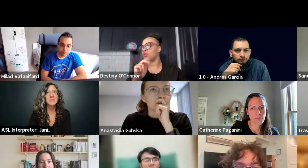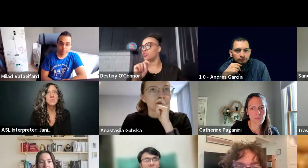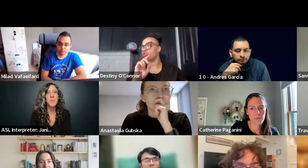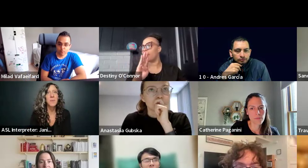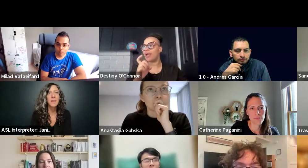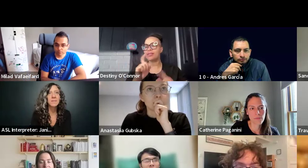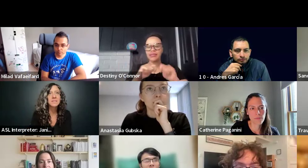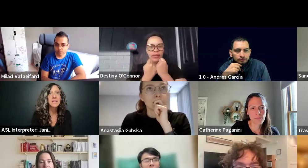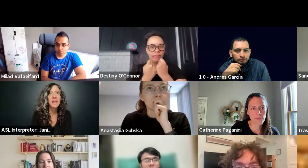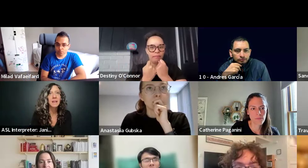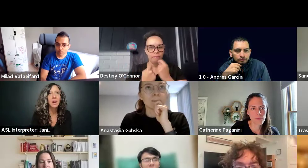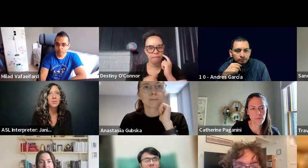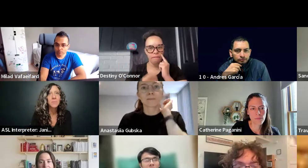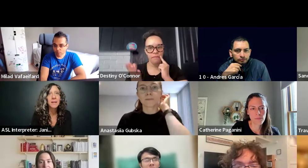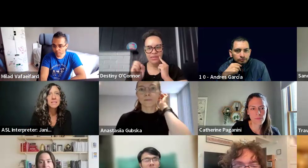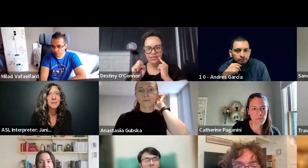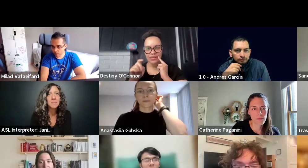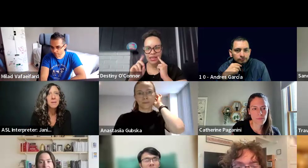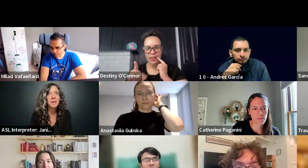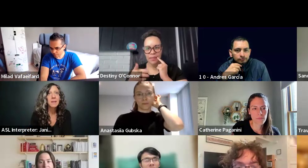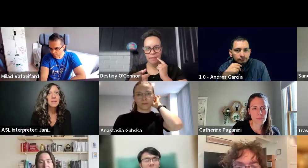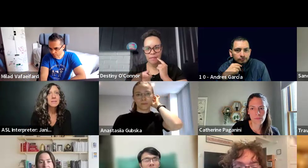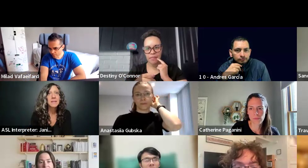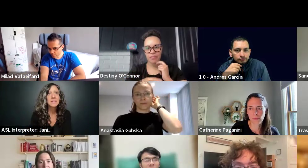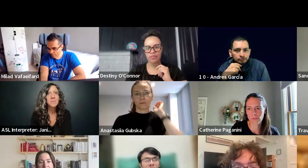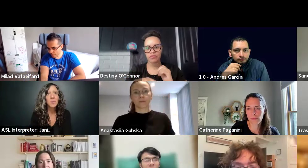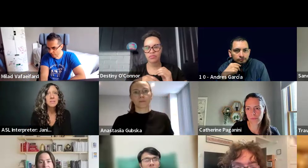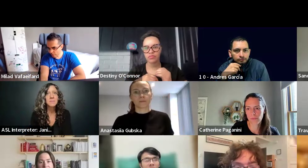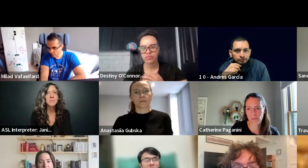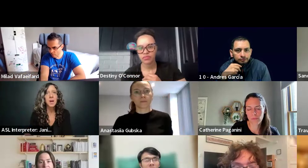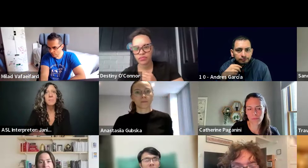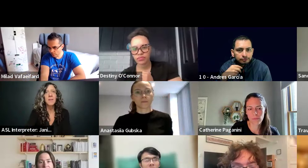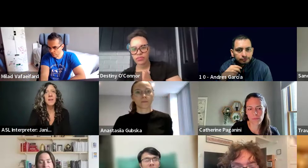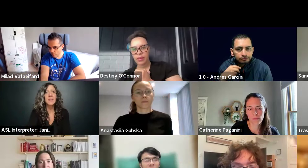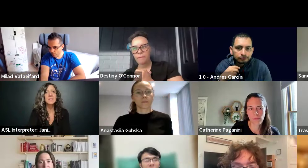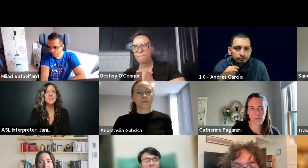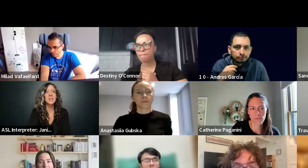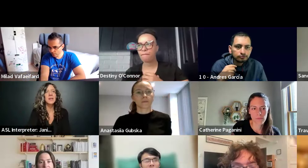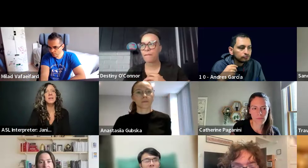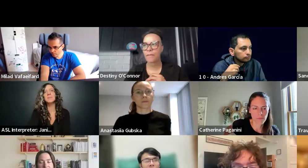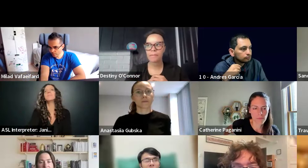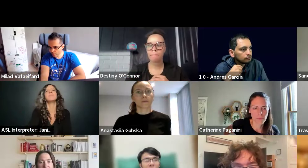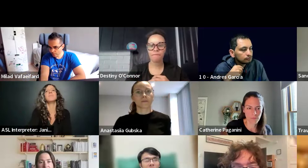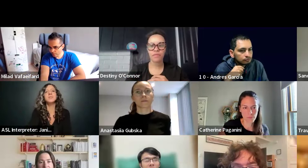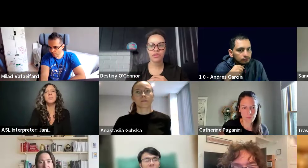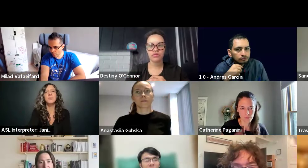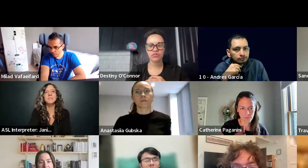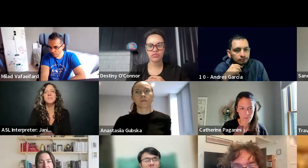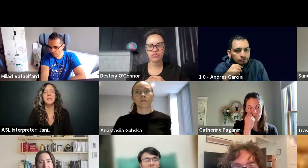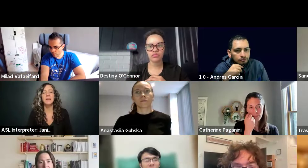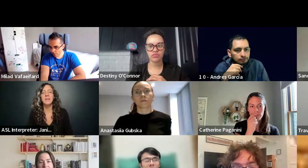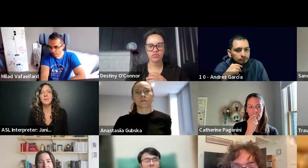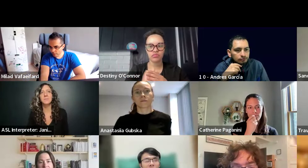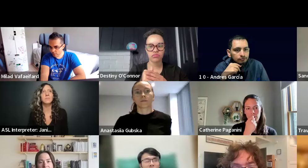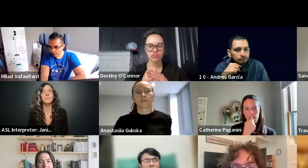Destiny. So spotlight on the SIG and Contraband. team. Sandeep, you wanted to talk about that next agenda item. The interpreter